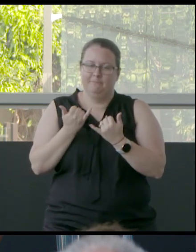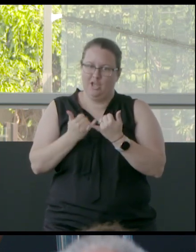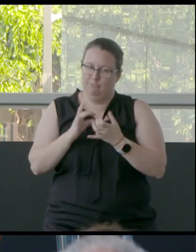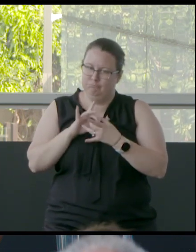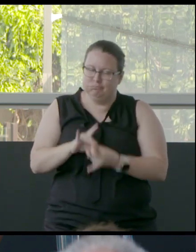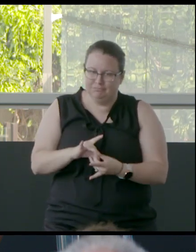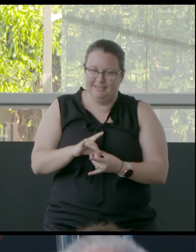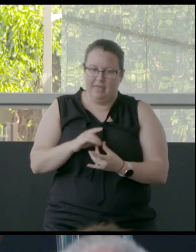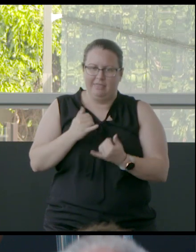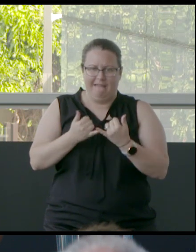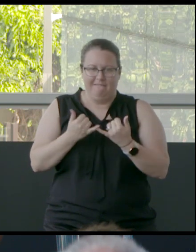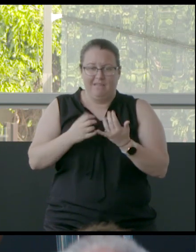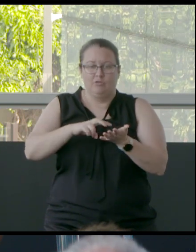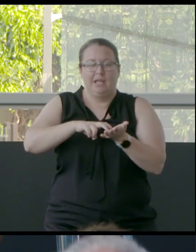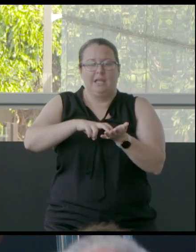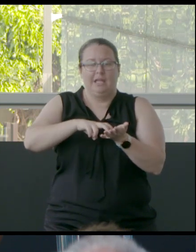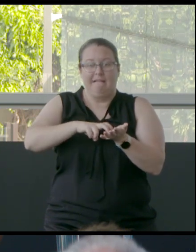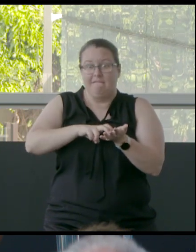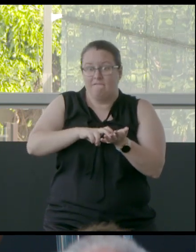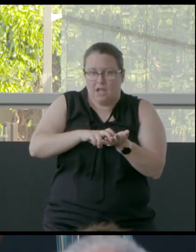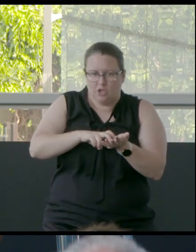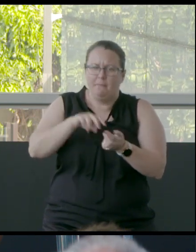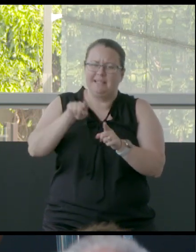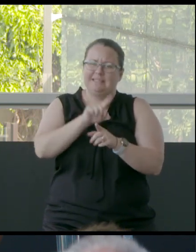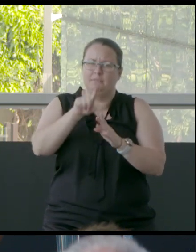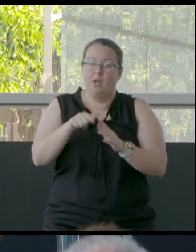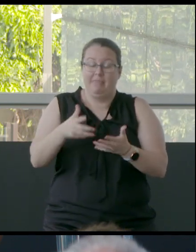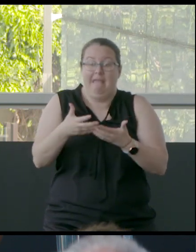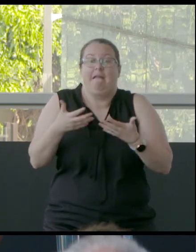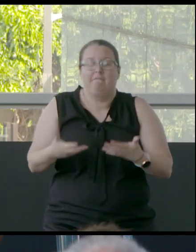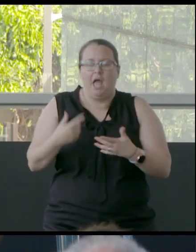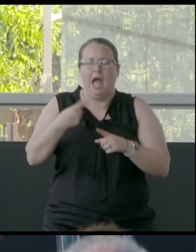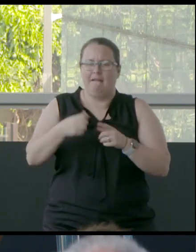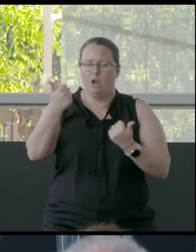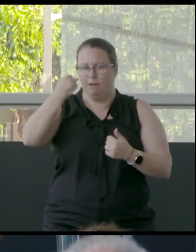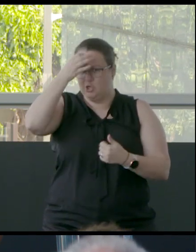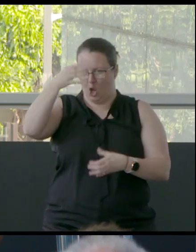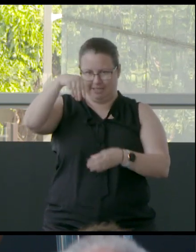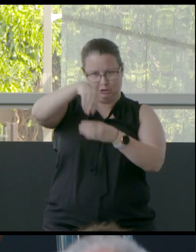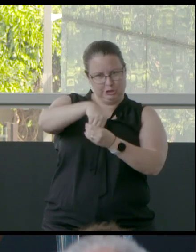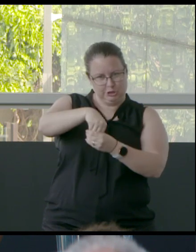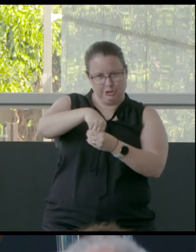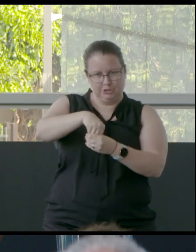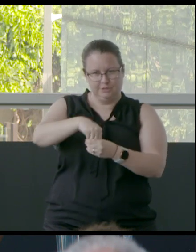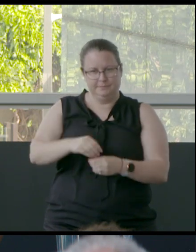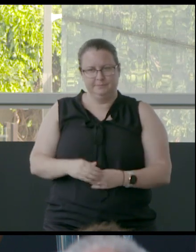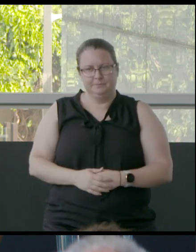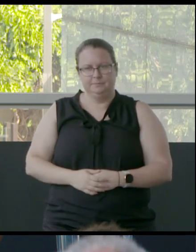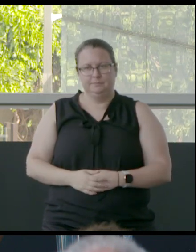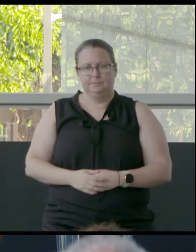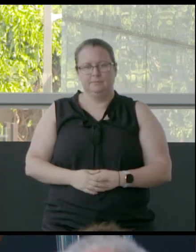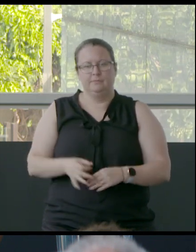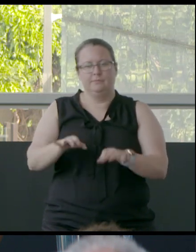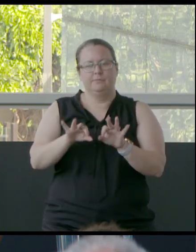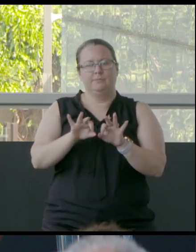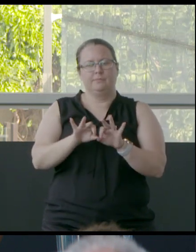They're very fragile, but they also hold a lot of weight and a lot of knowledge. I think that they demonstrate